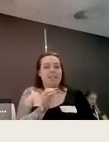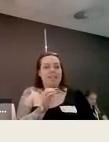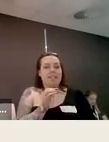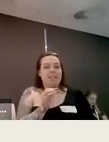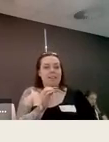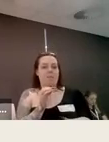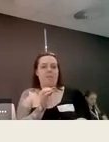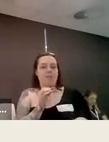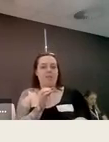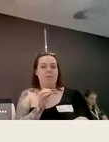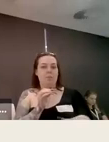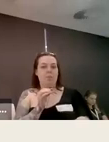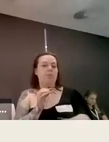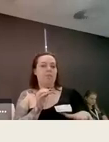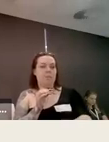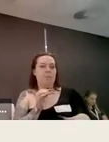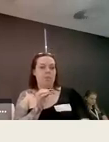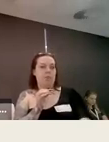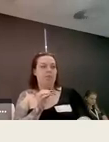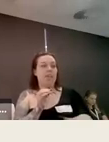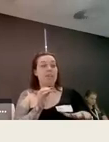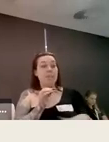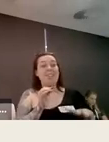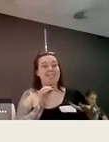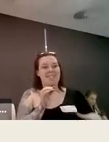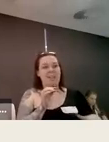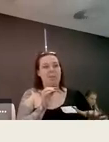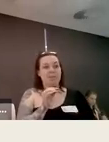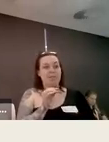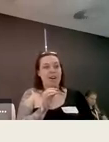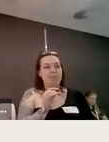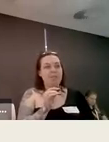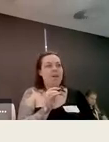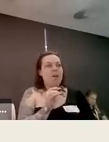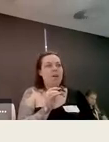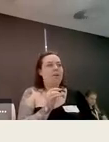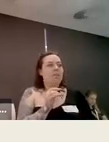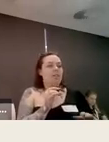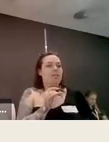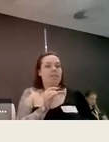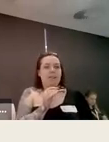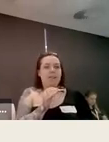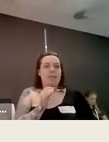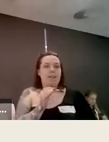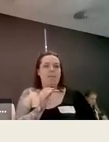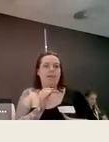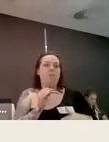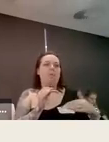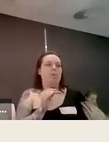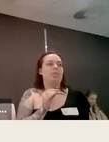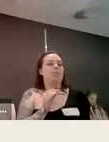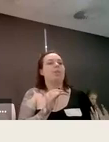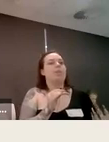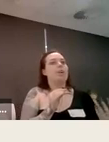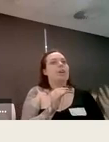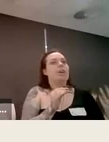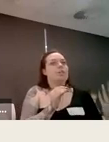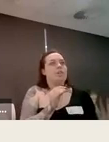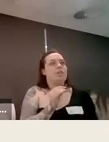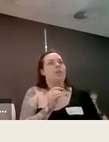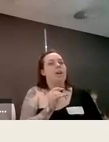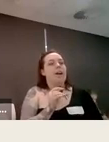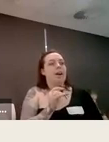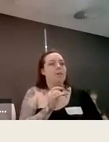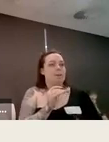complaints and the level of discrimination towards disabled students as well as disabled staff because a lot of these dap's will also